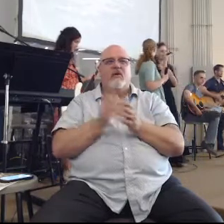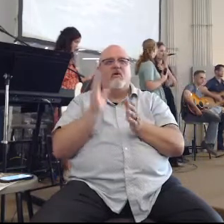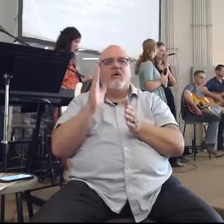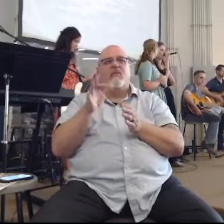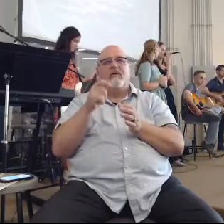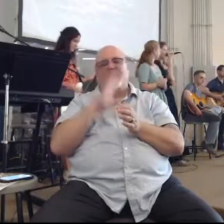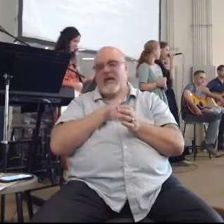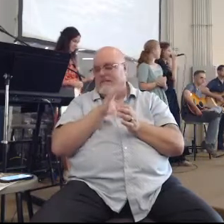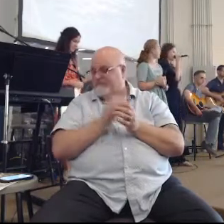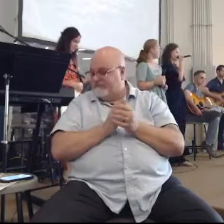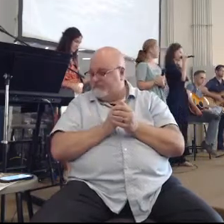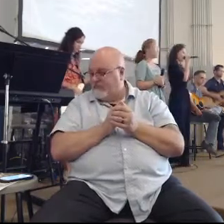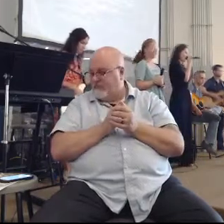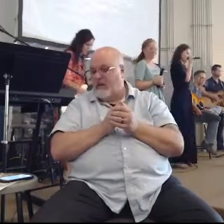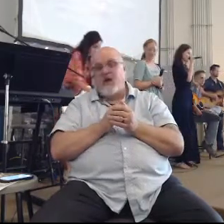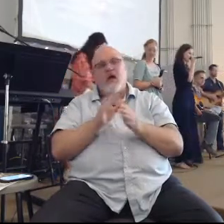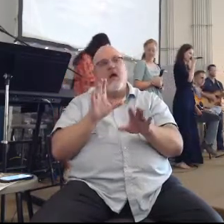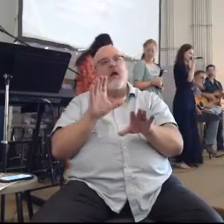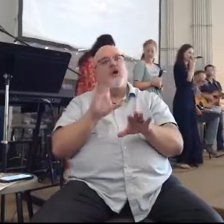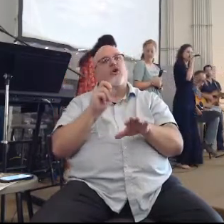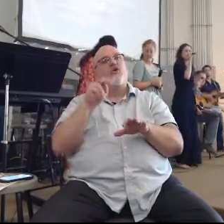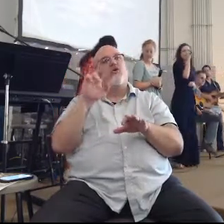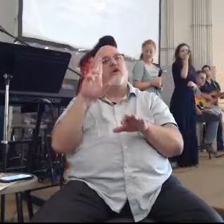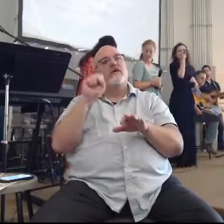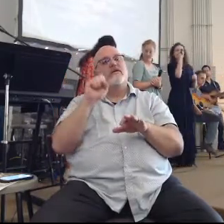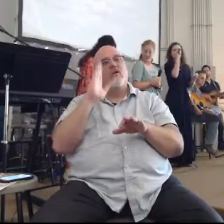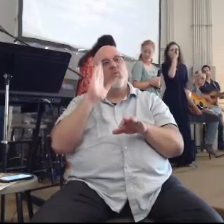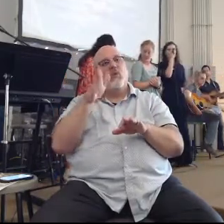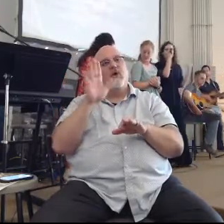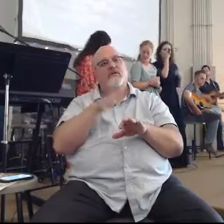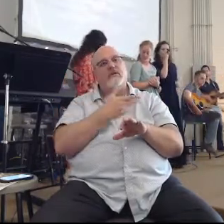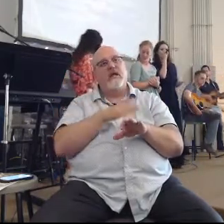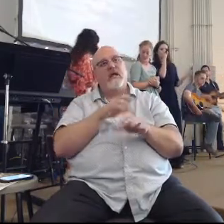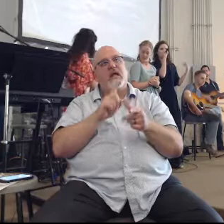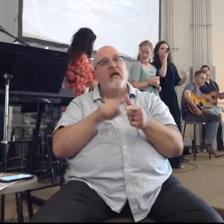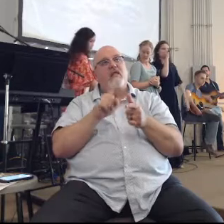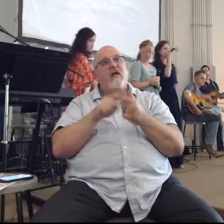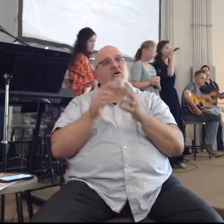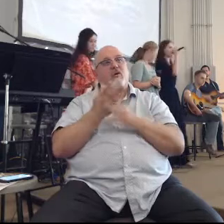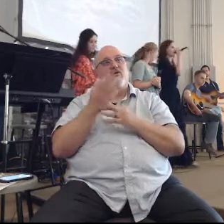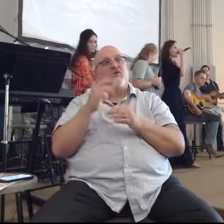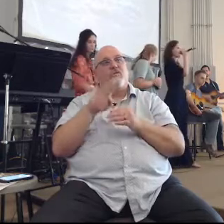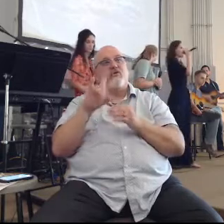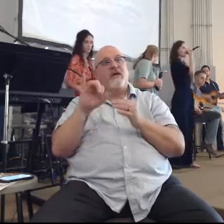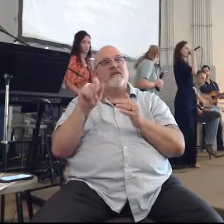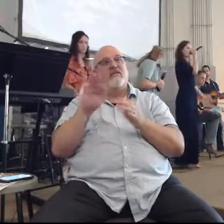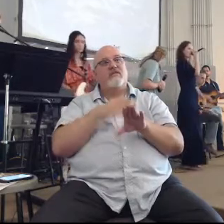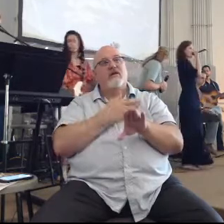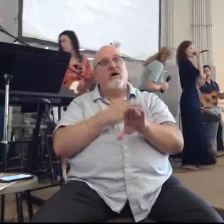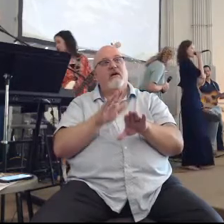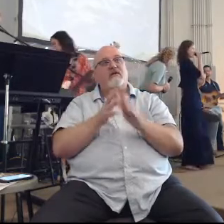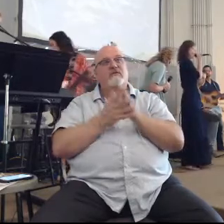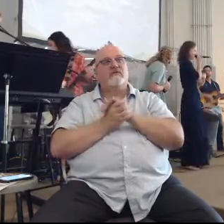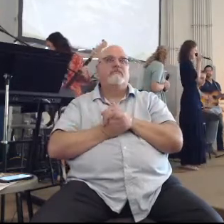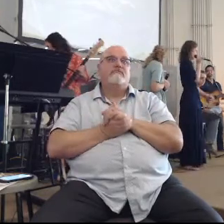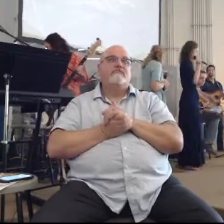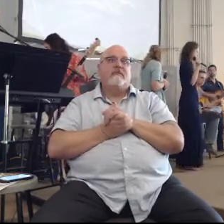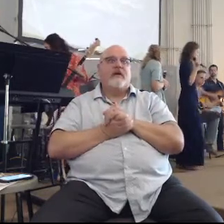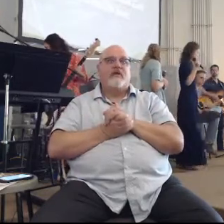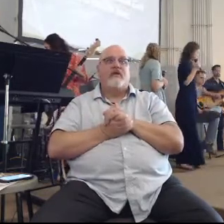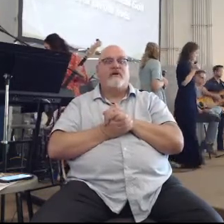be okay So we're going to sing the chorus for you And then we'll go into the rest of the song Sing along if you can. It's pretty catchy So